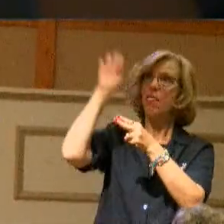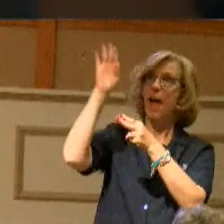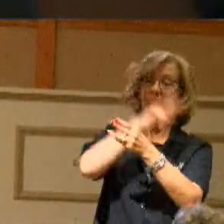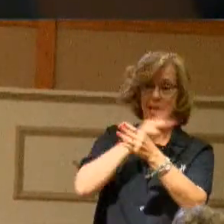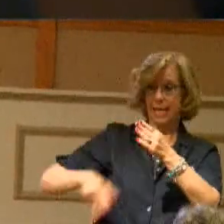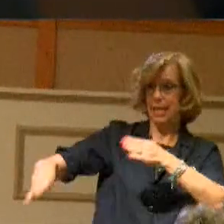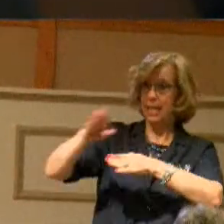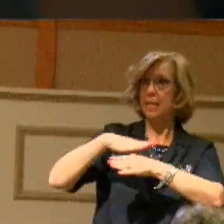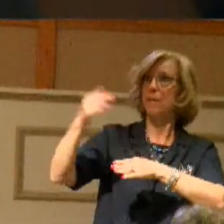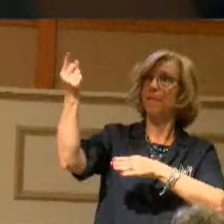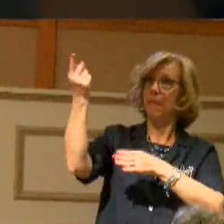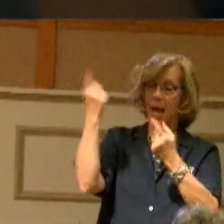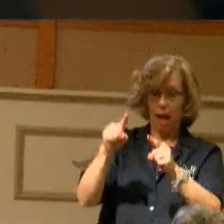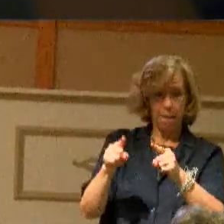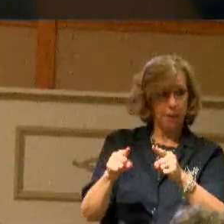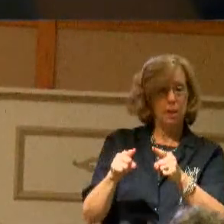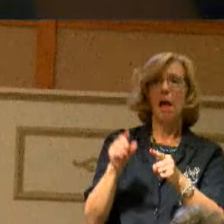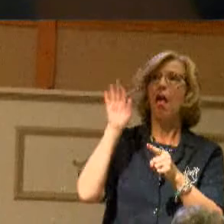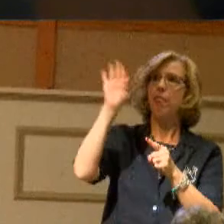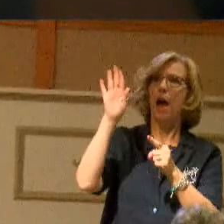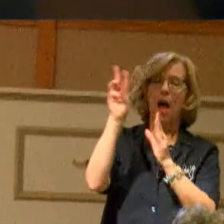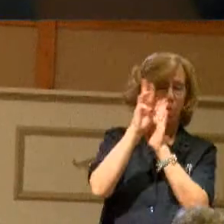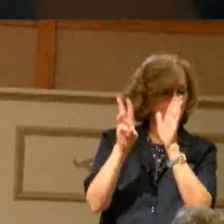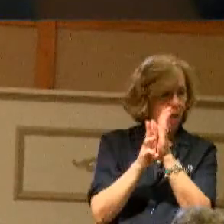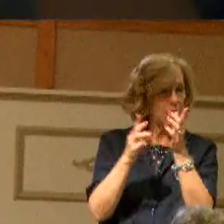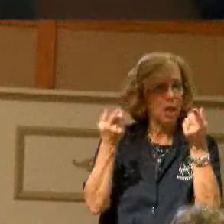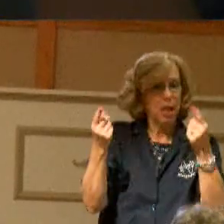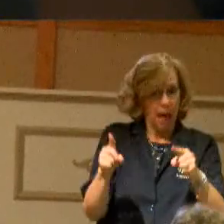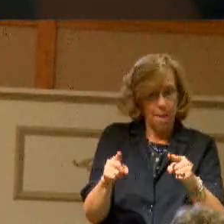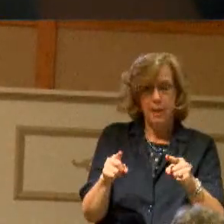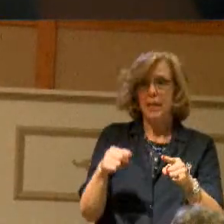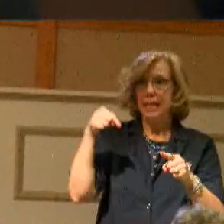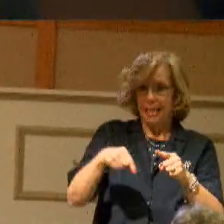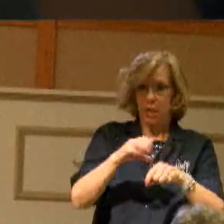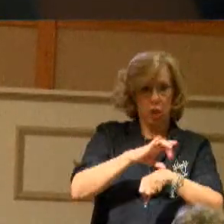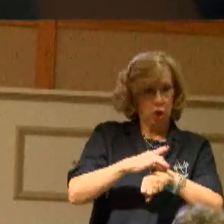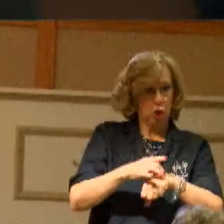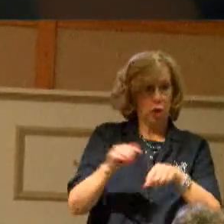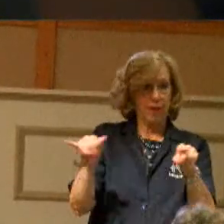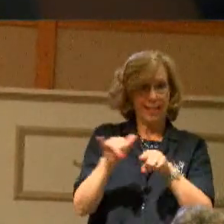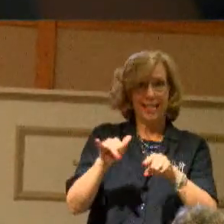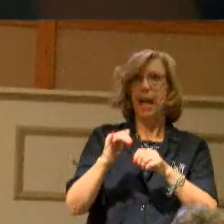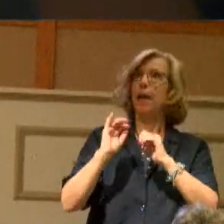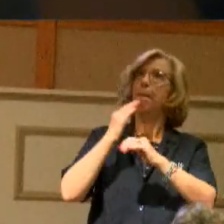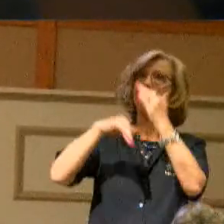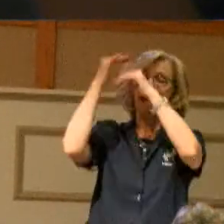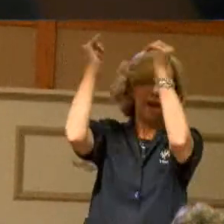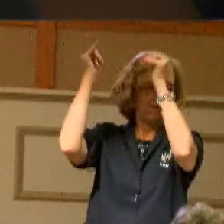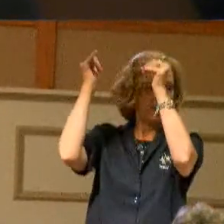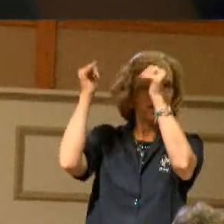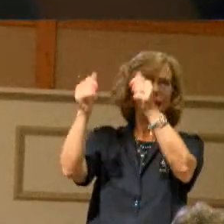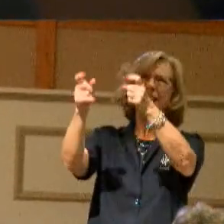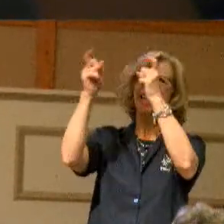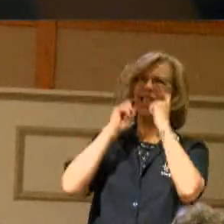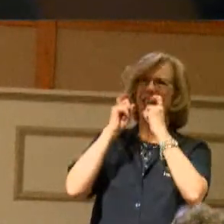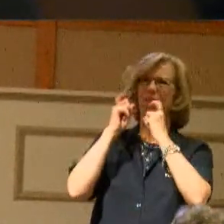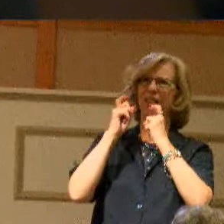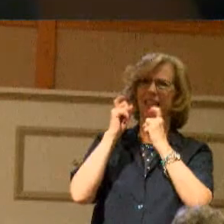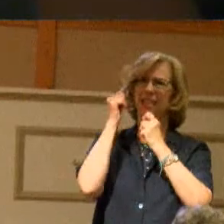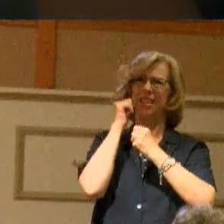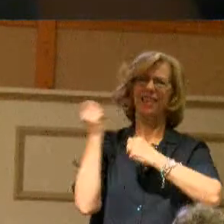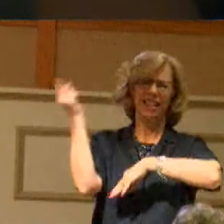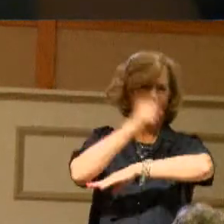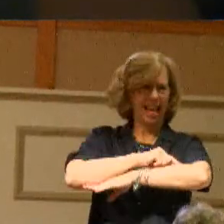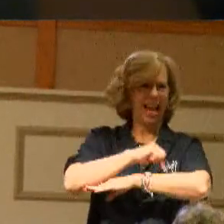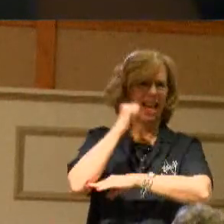kingdom come, Thy will be done, in earth as it is in heaven. Give us this day our daily